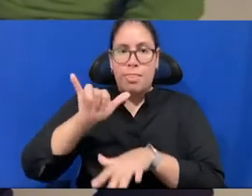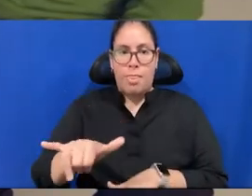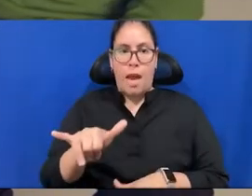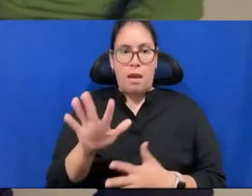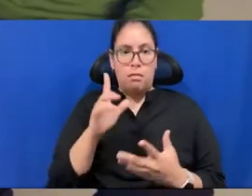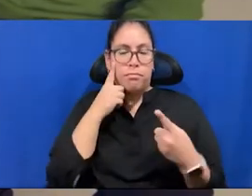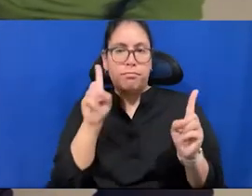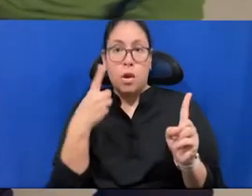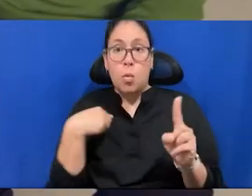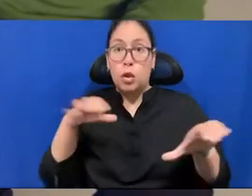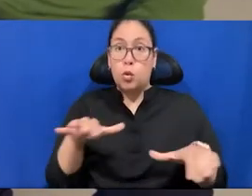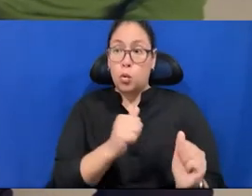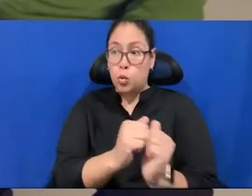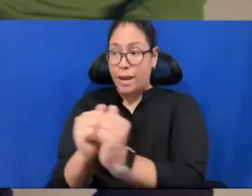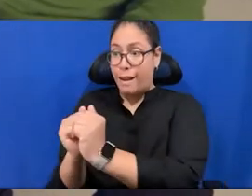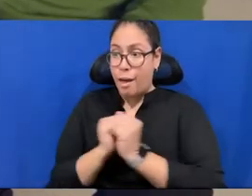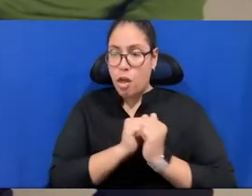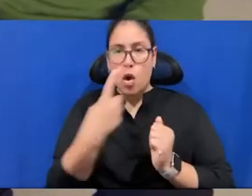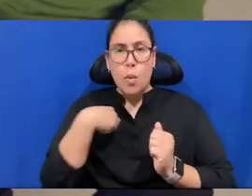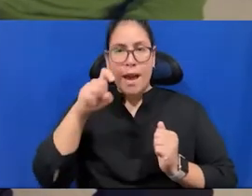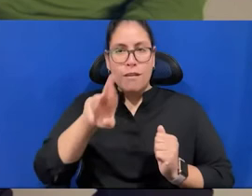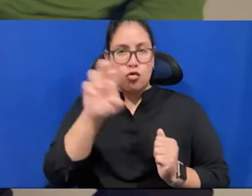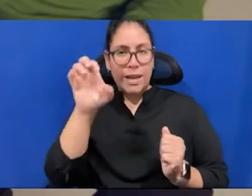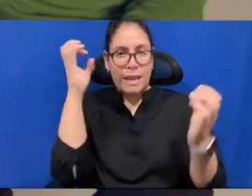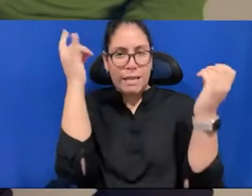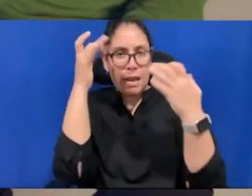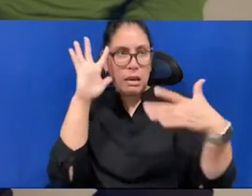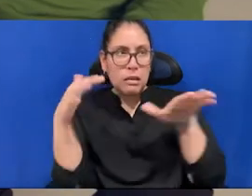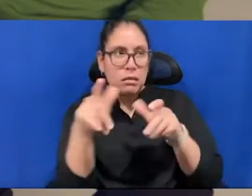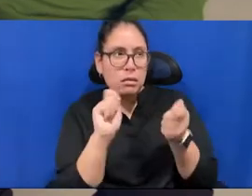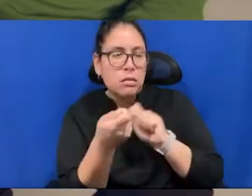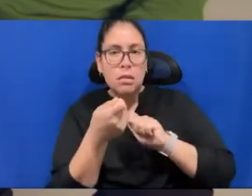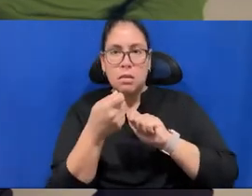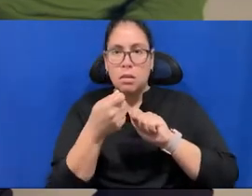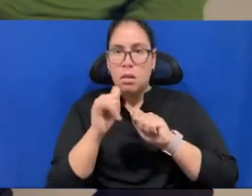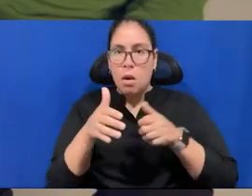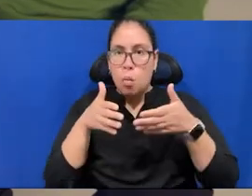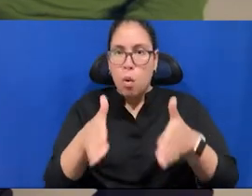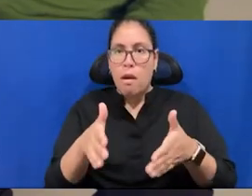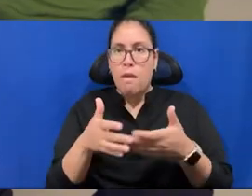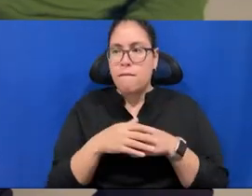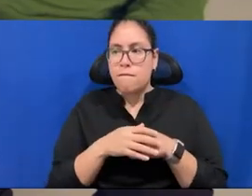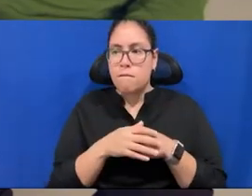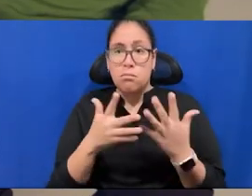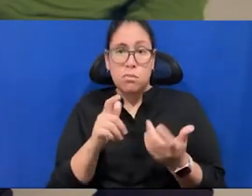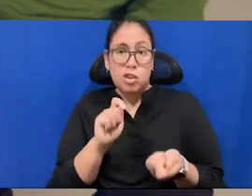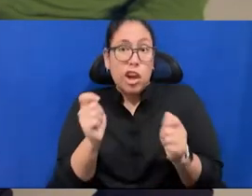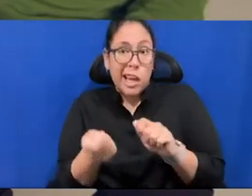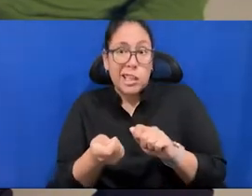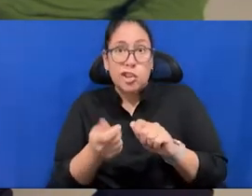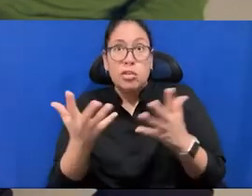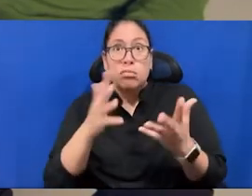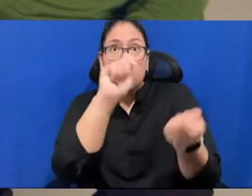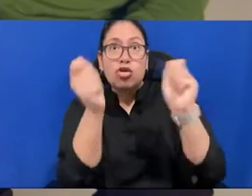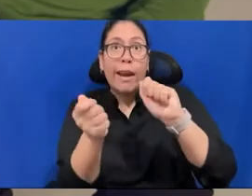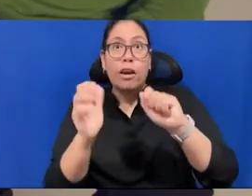we kind of rethink about that, and that, and that, that, way of, of, of, of, of changing, you know, changing the habit, or how the work